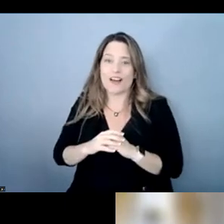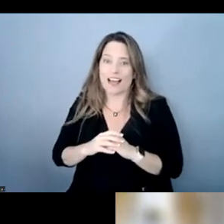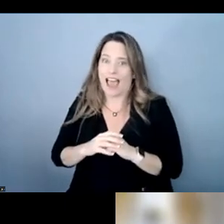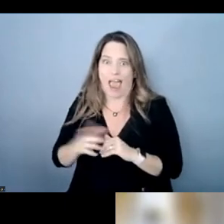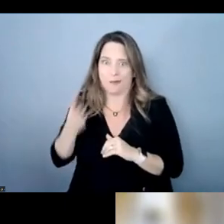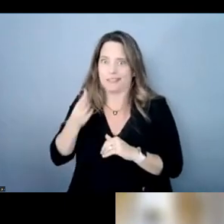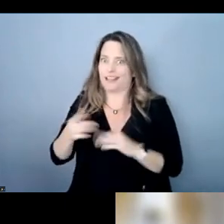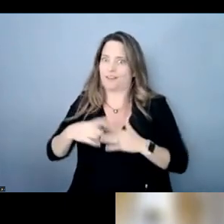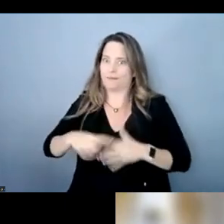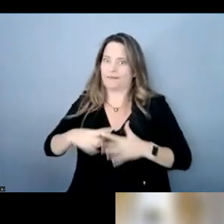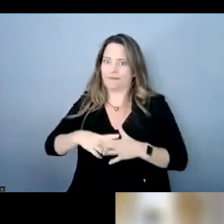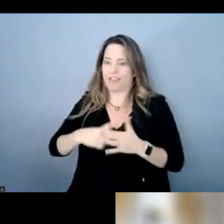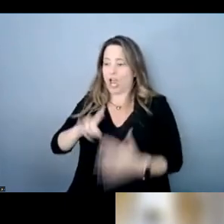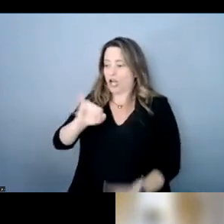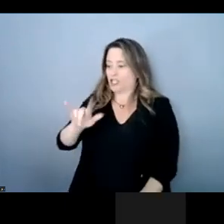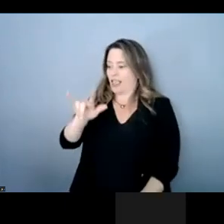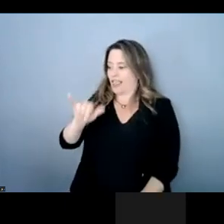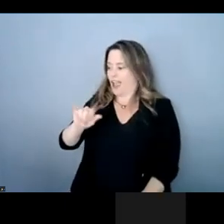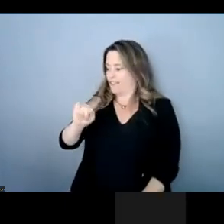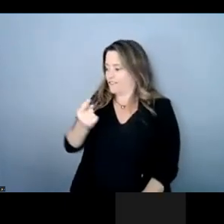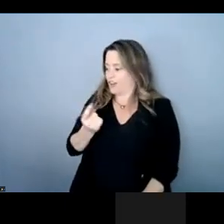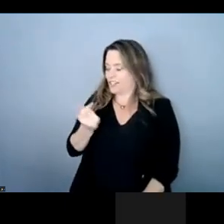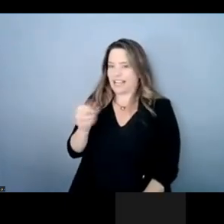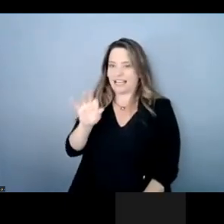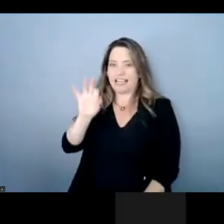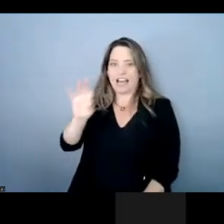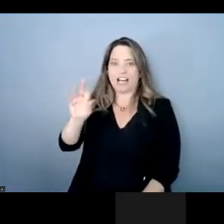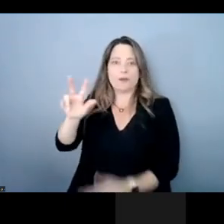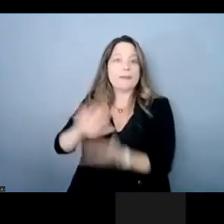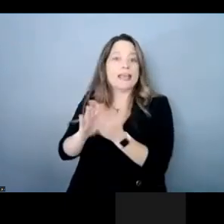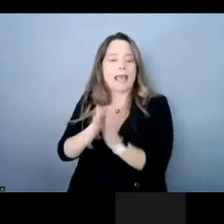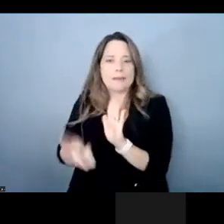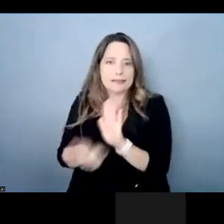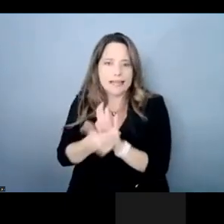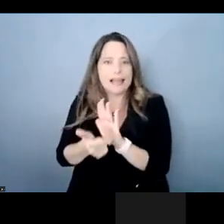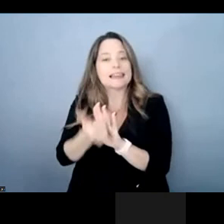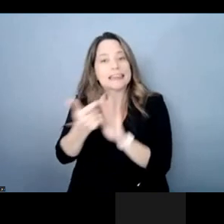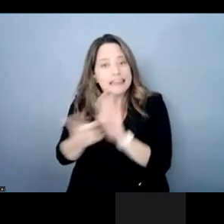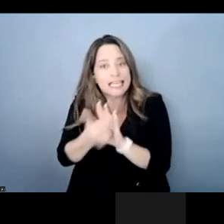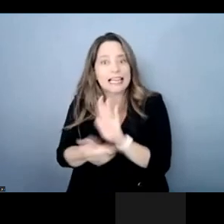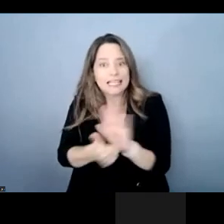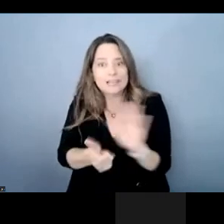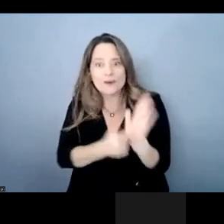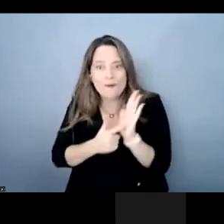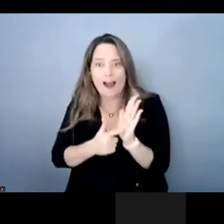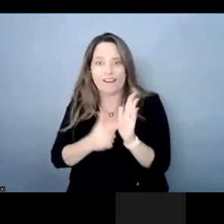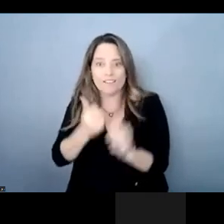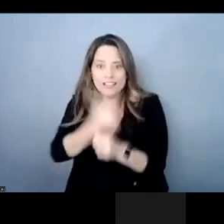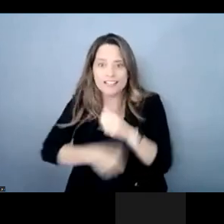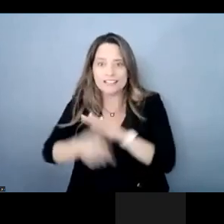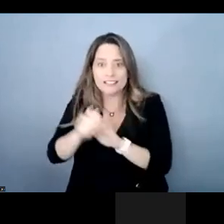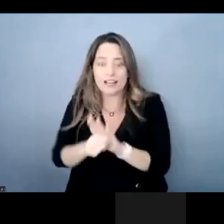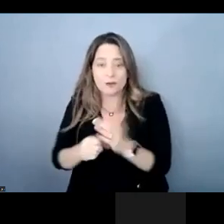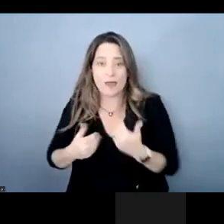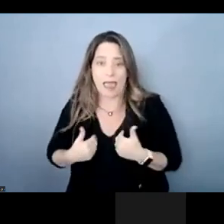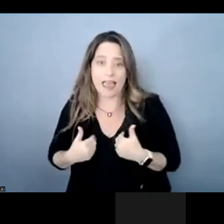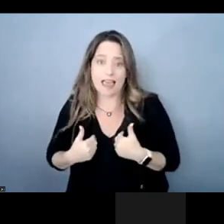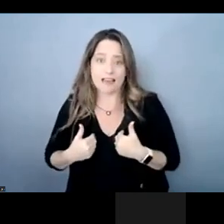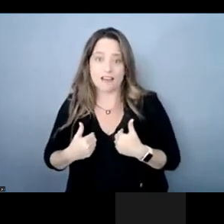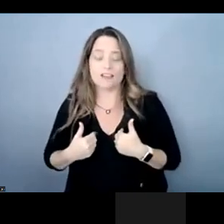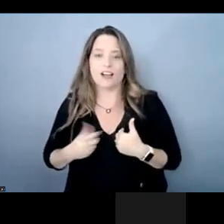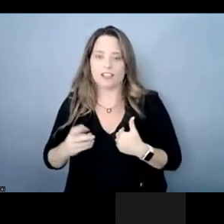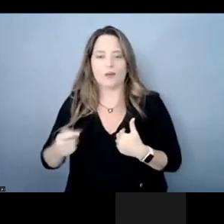uh july 1st 1993 when it was legally required that every state uh have one and so i've seen it